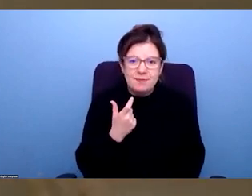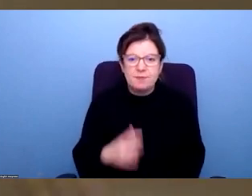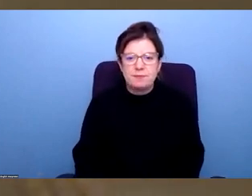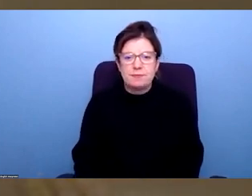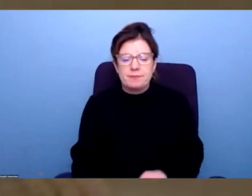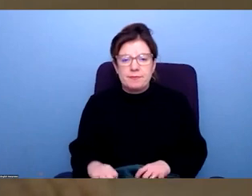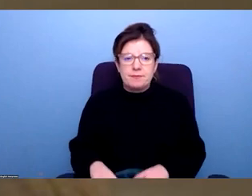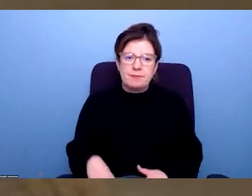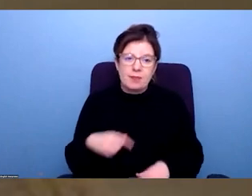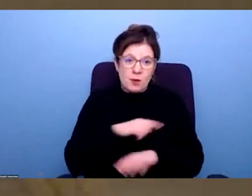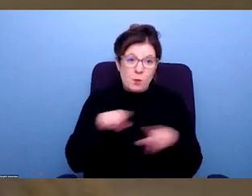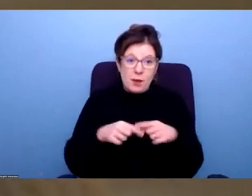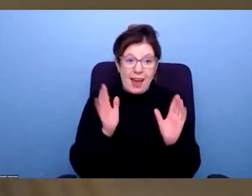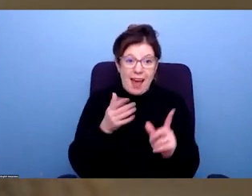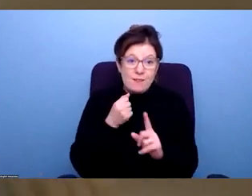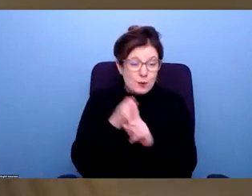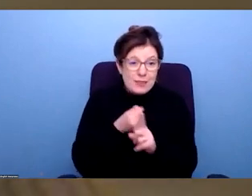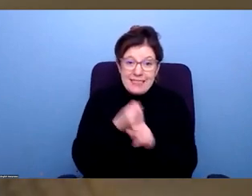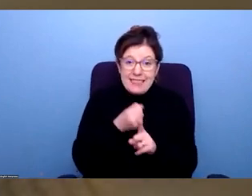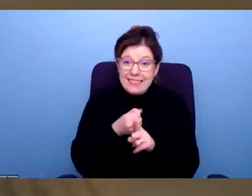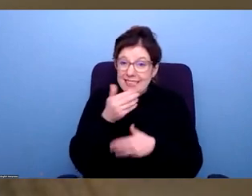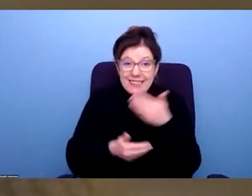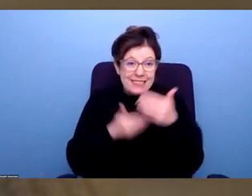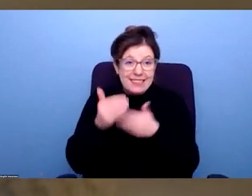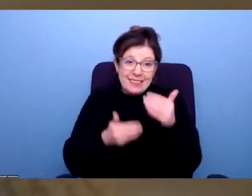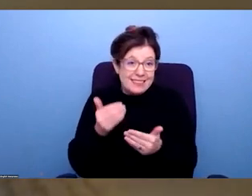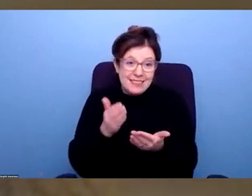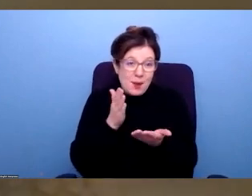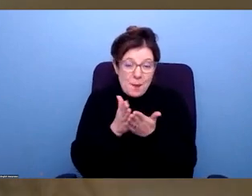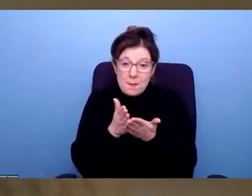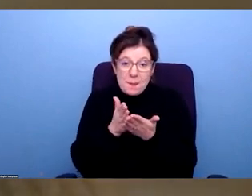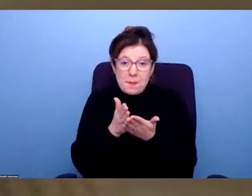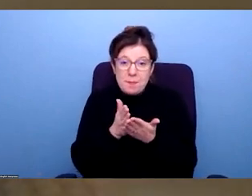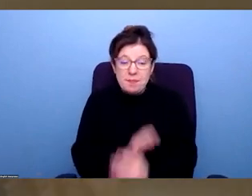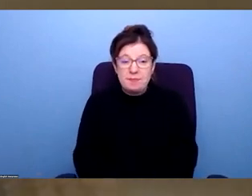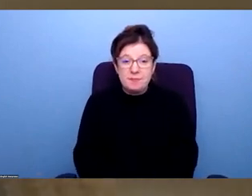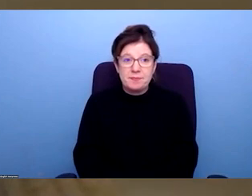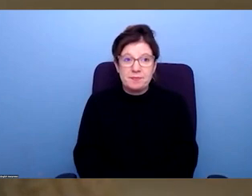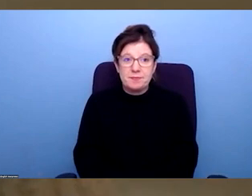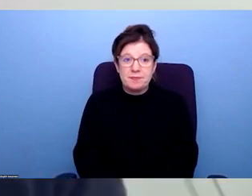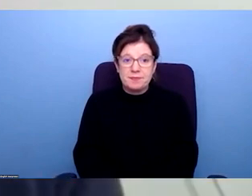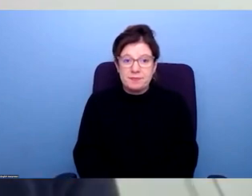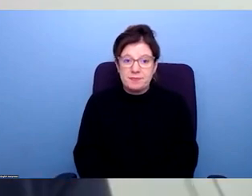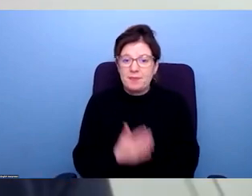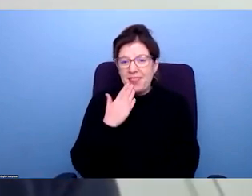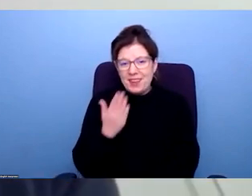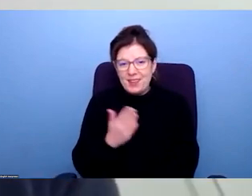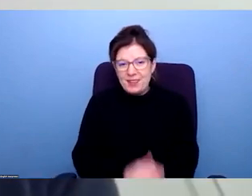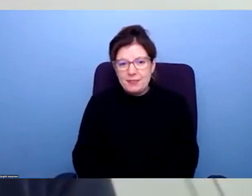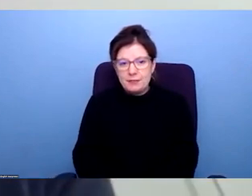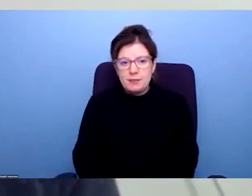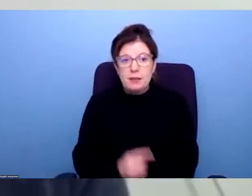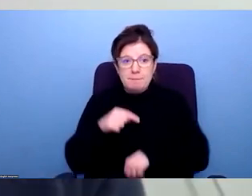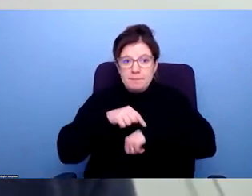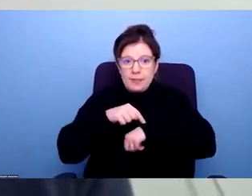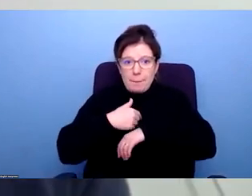big fight that we have to do step by step, is probably the sensible answer. Yeah, thank you, Amelia. So I'm just conscious